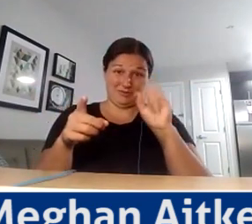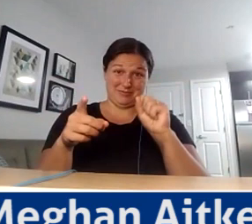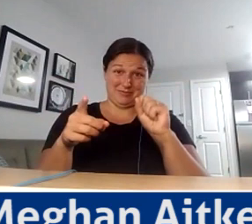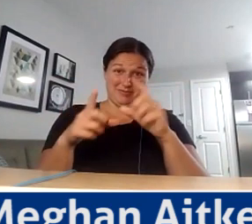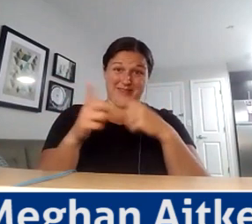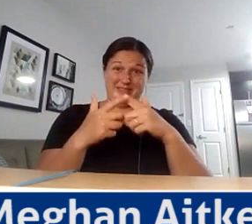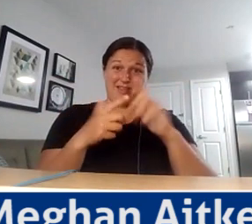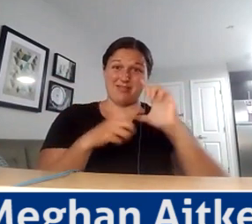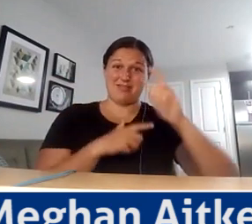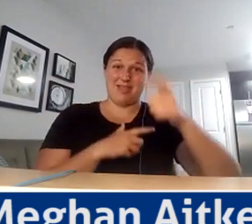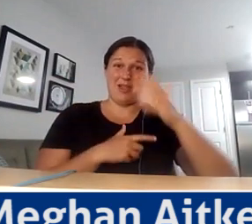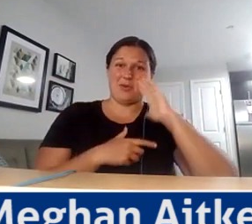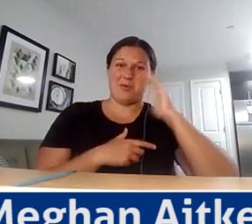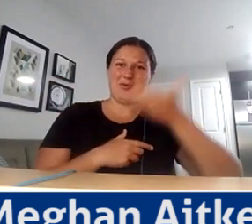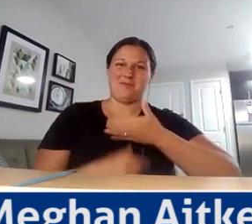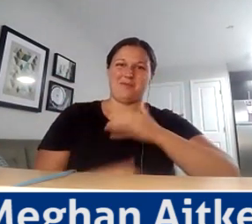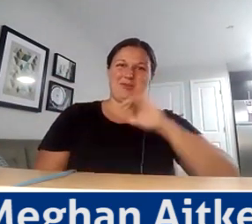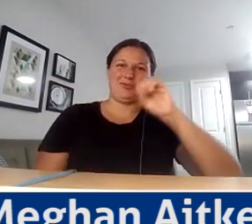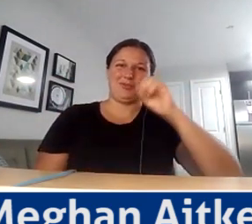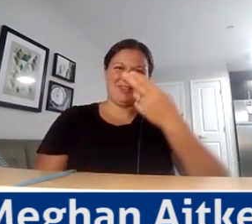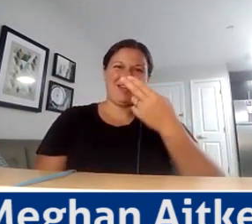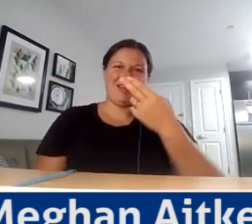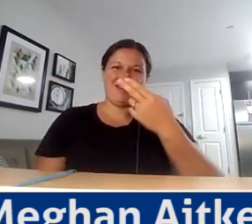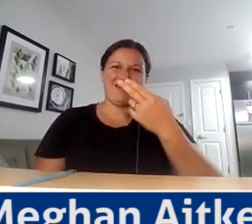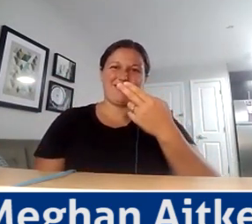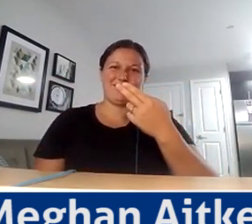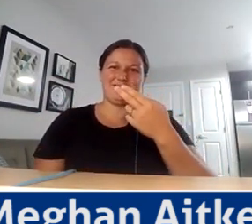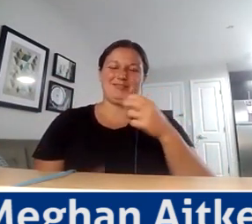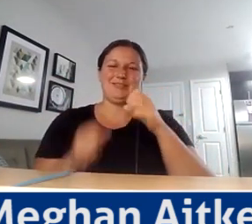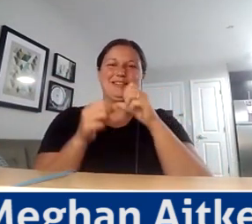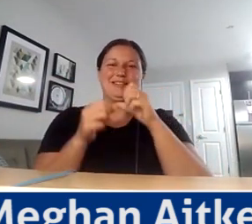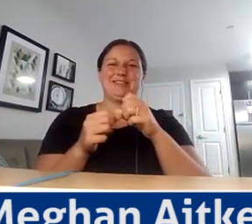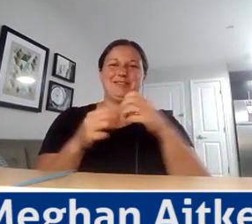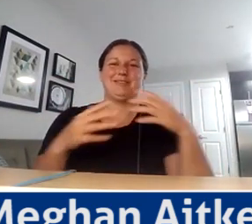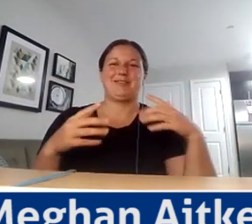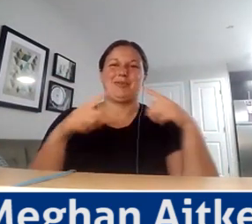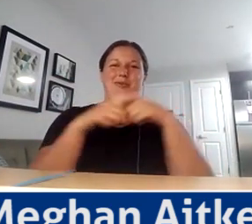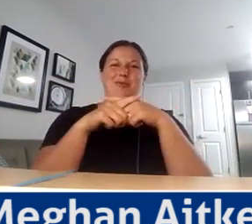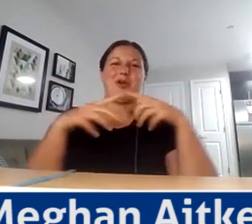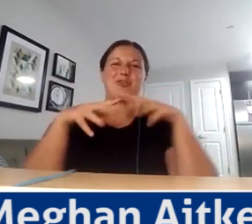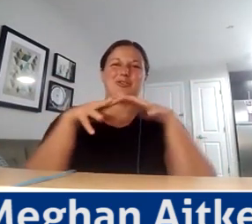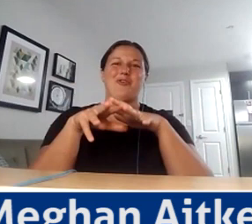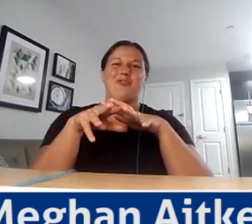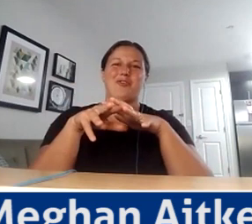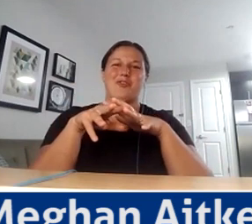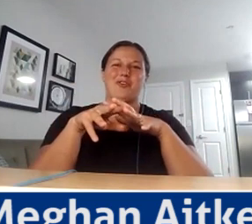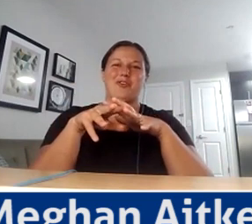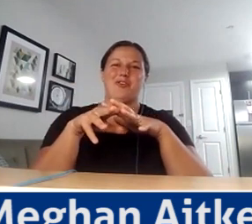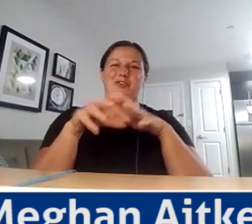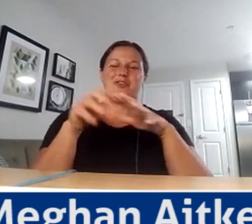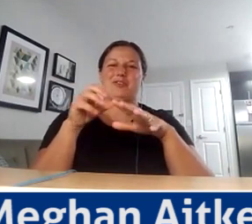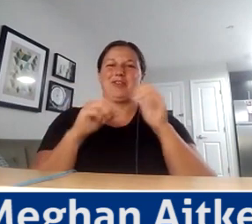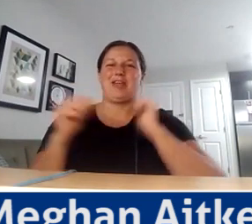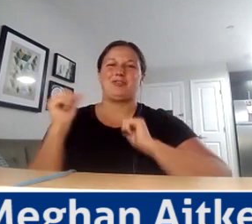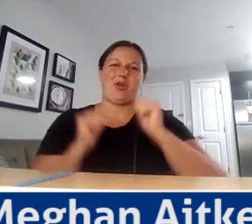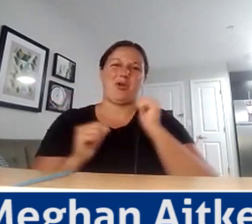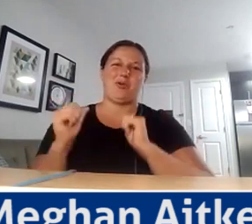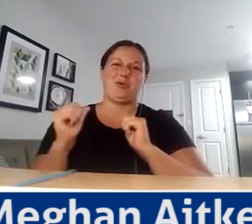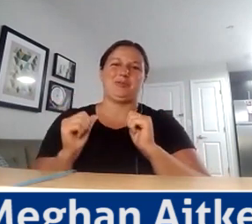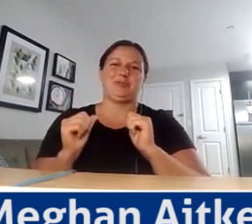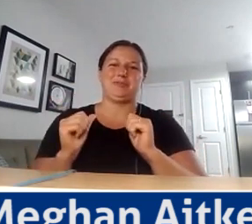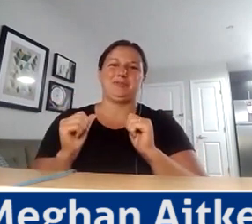in order to do that, continue the crossover episode. It's an ambitious crossover. I'd be honored, sir. Rebecca?